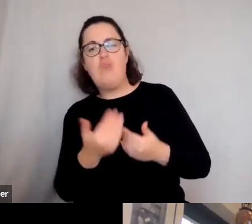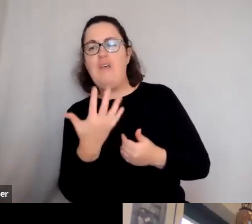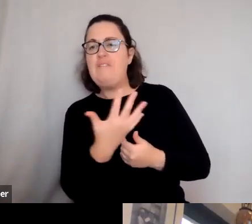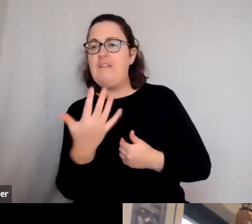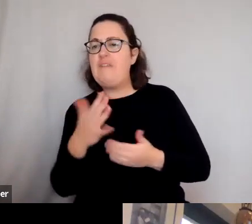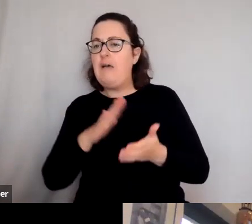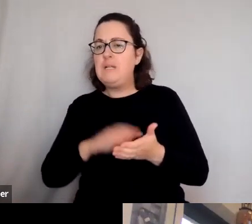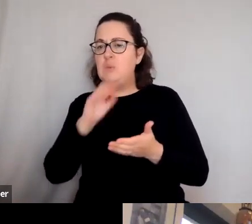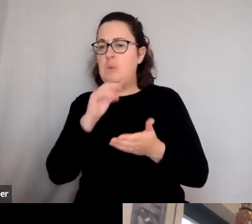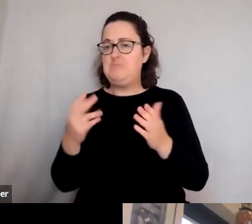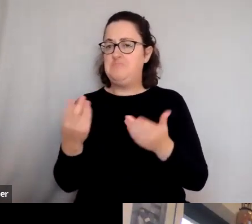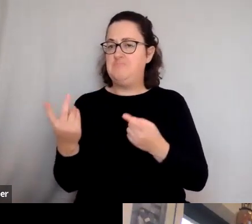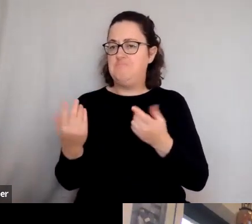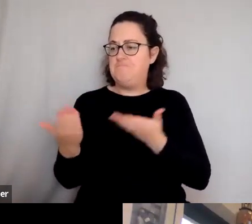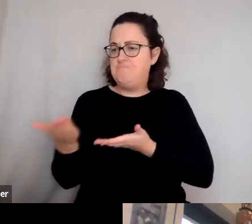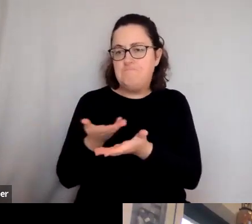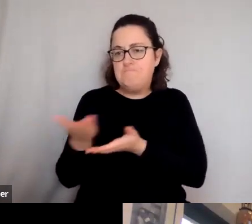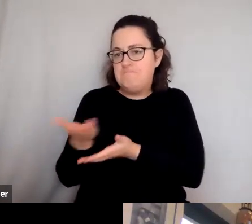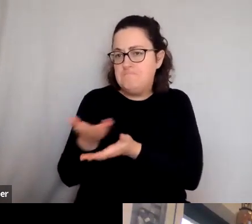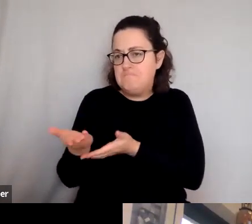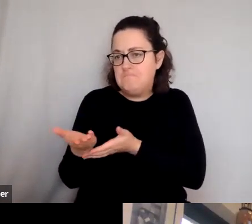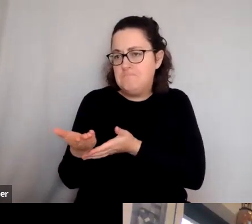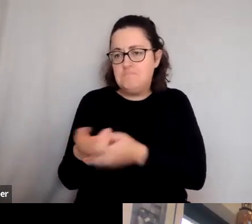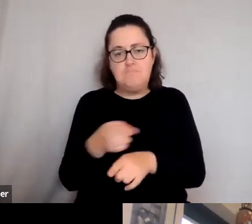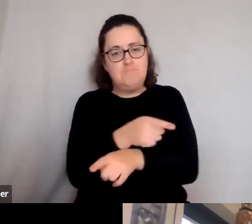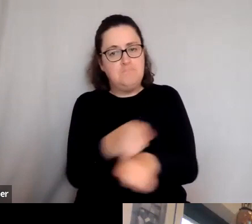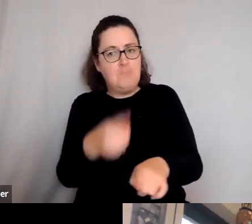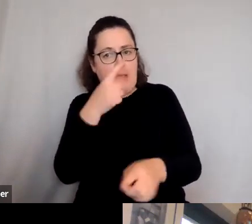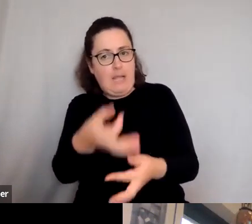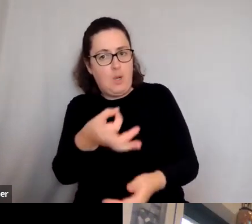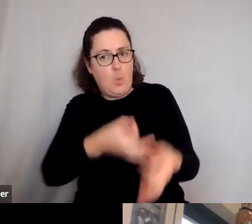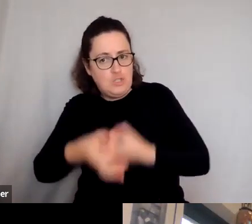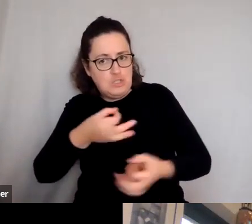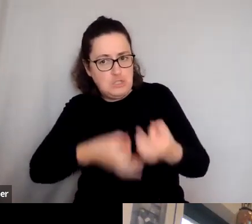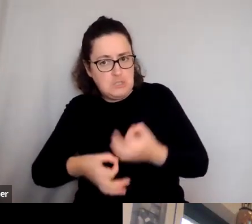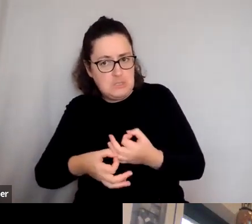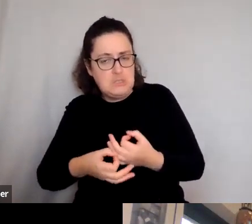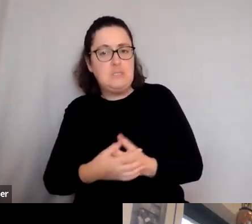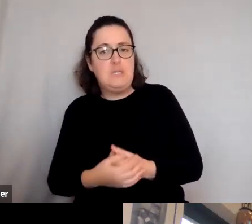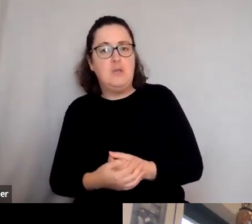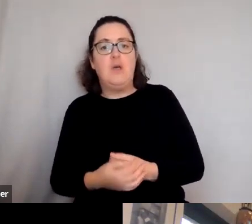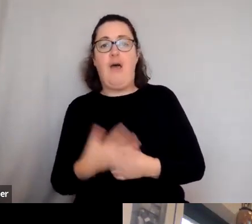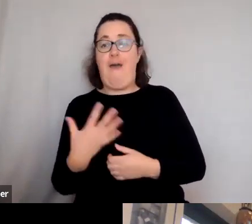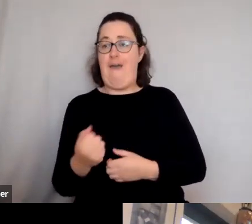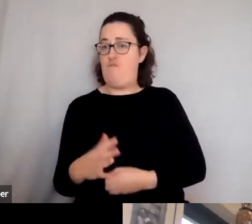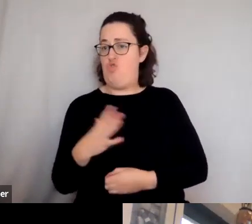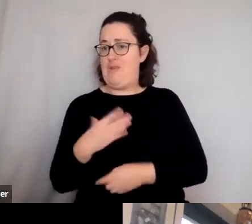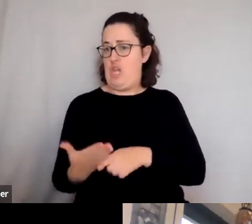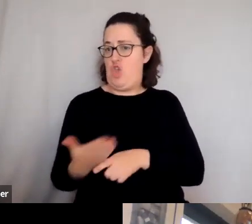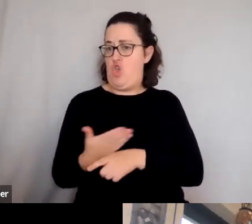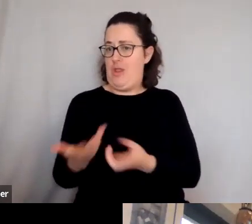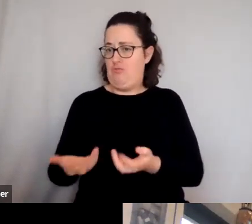a chat. Um, it gives you an opportunity to ask a few questions. I'm going to start off with some questions that have kind of come in early,